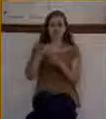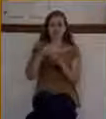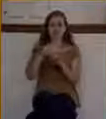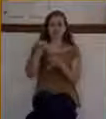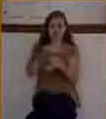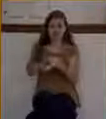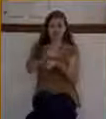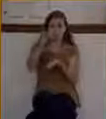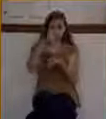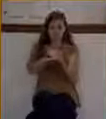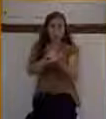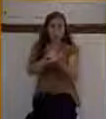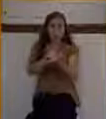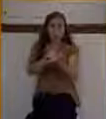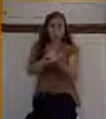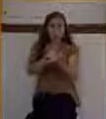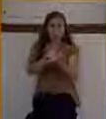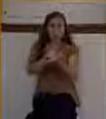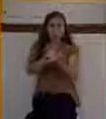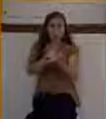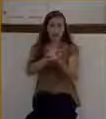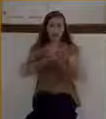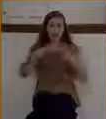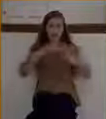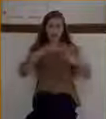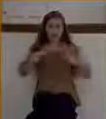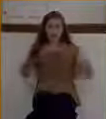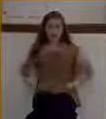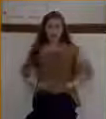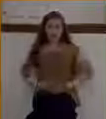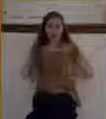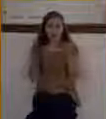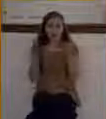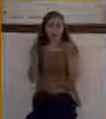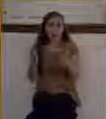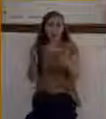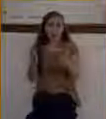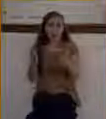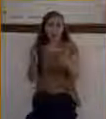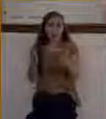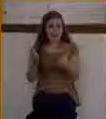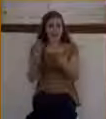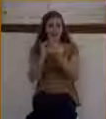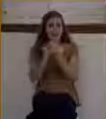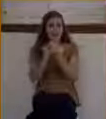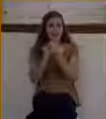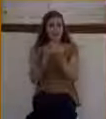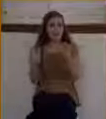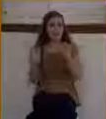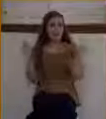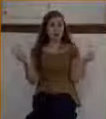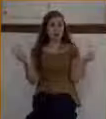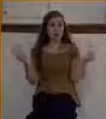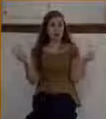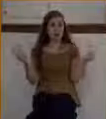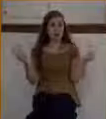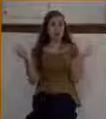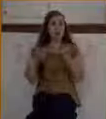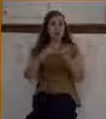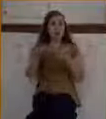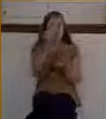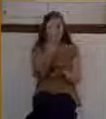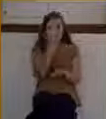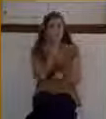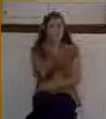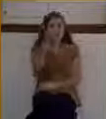where there's no human way of making it happen. Let me tell you something, friend. God still does miracles.